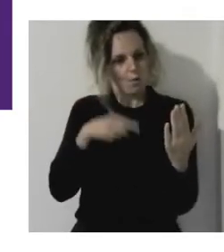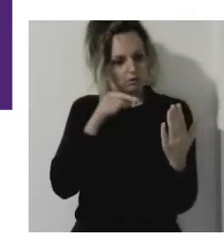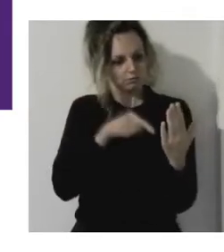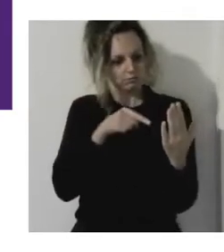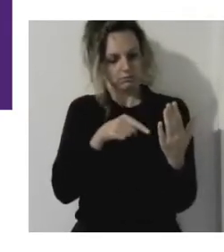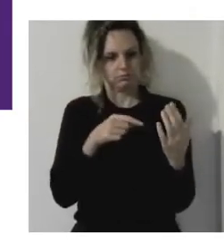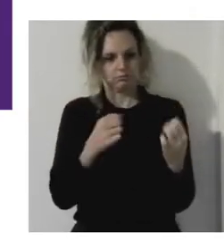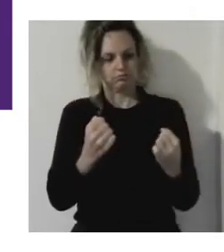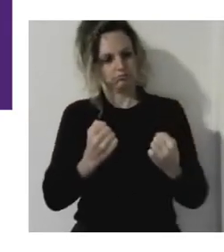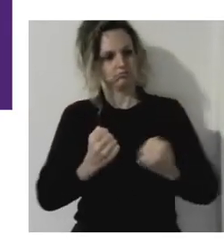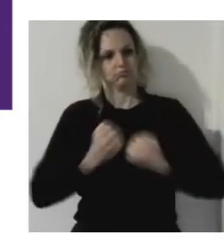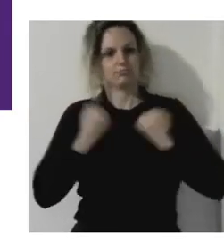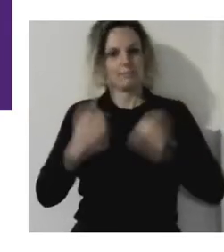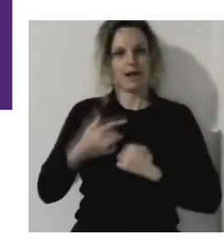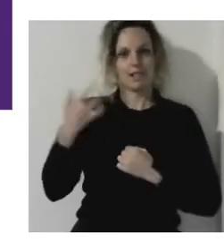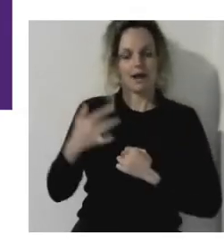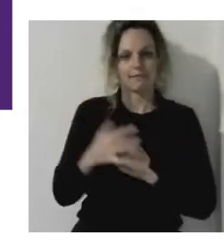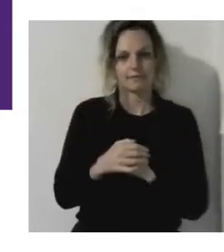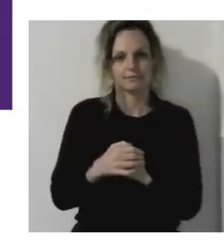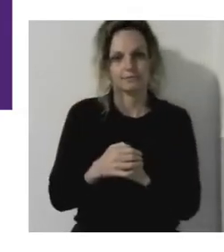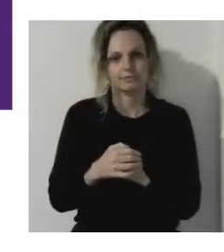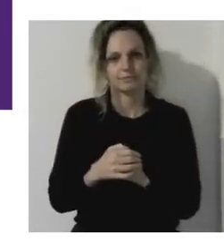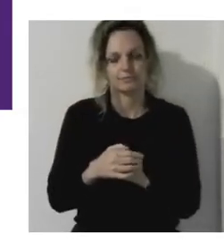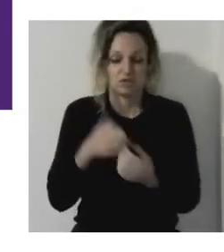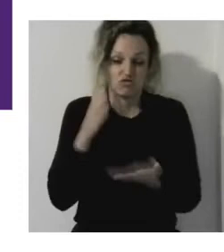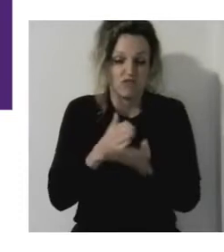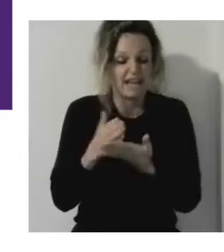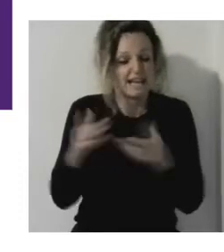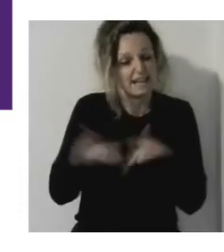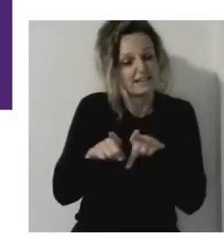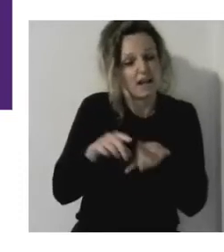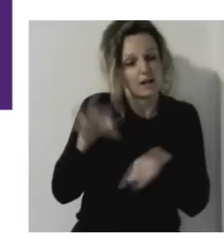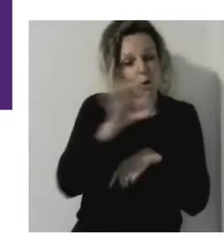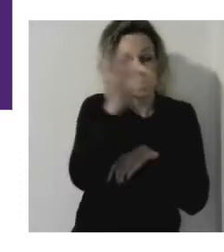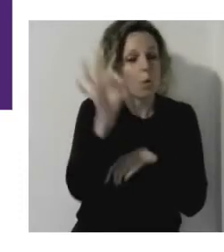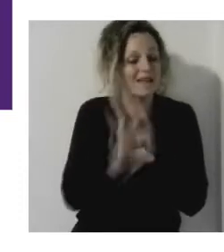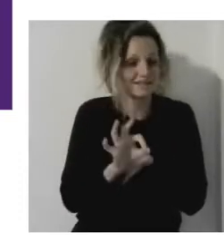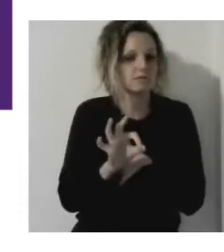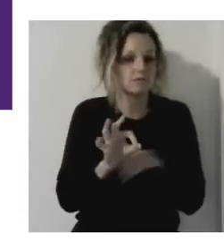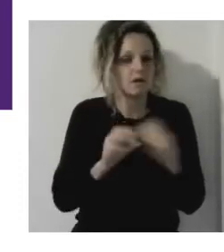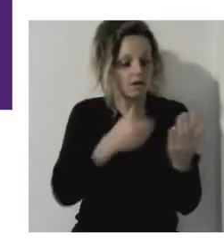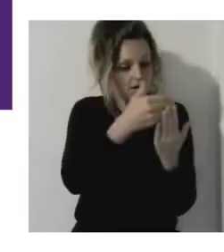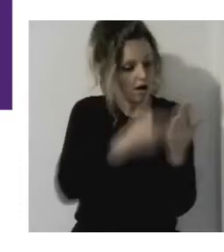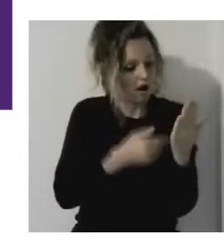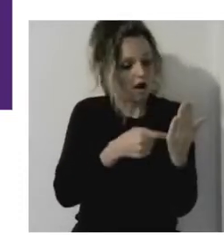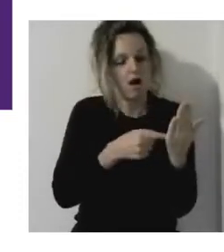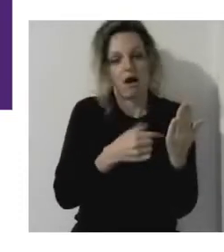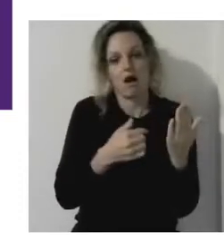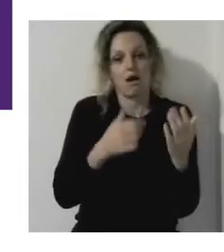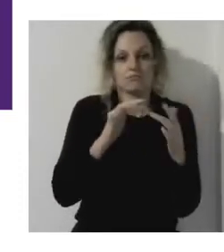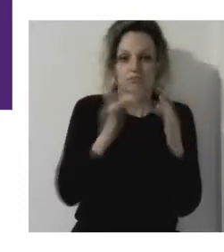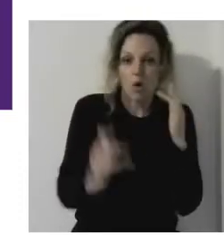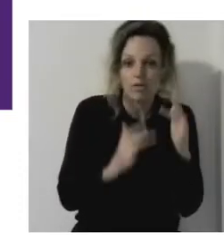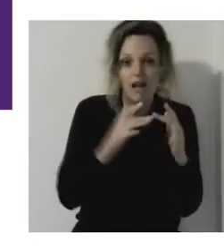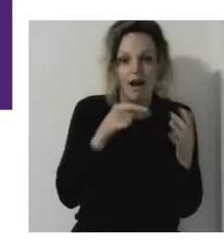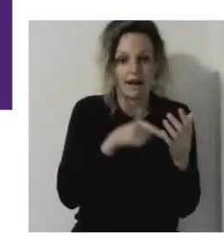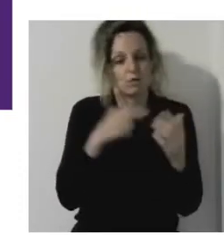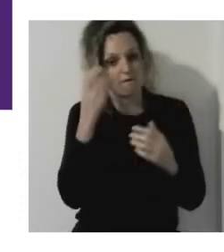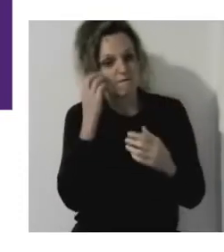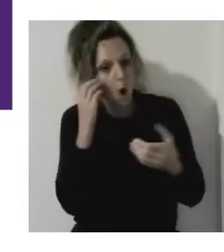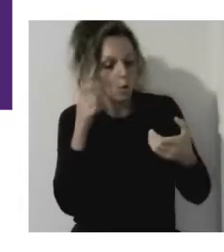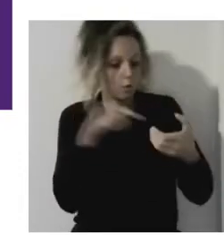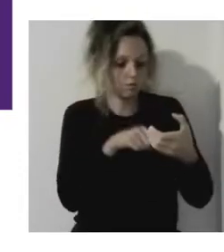sounds like a very simple thing, but it's a quiz show for the classroom. Yeah. And I think it addresses one of those areas